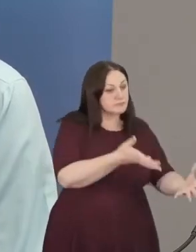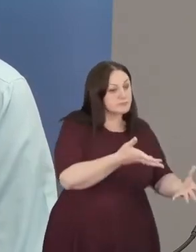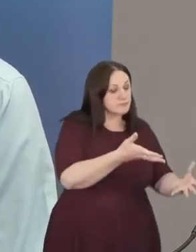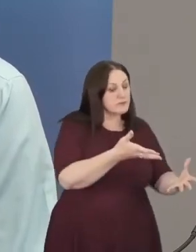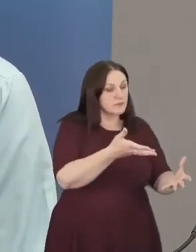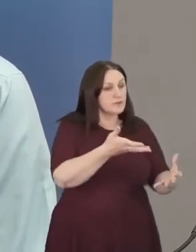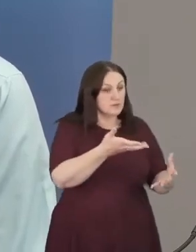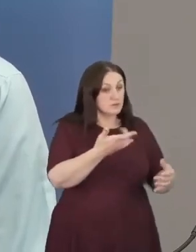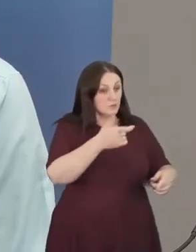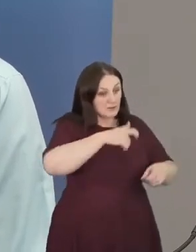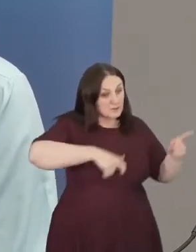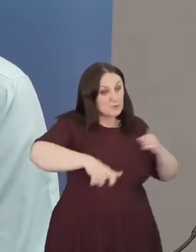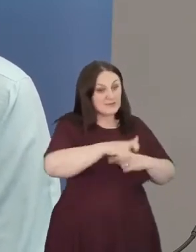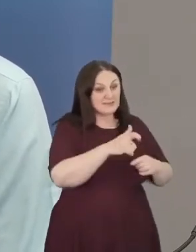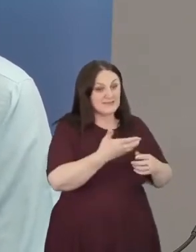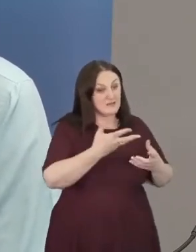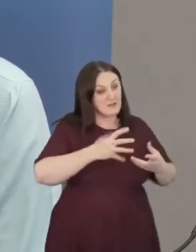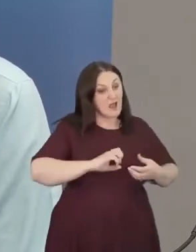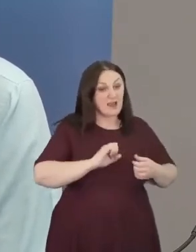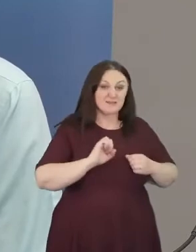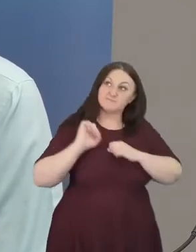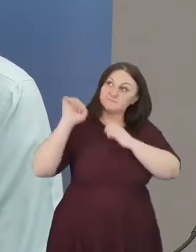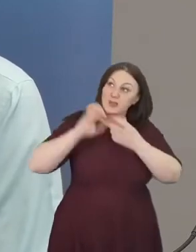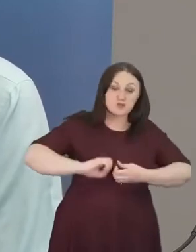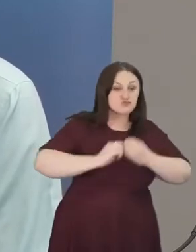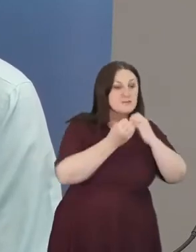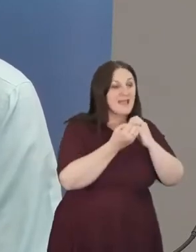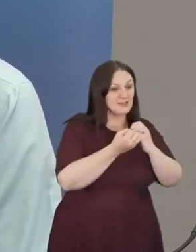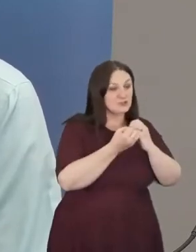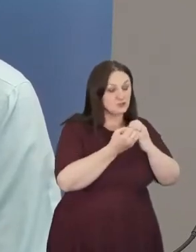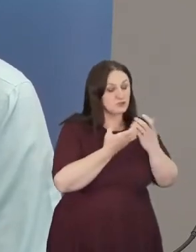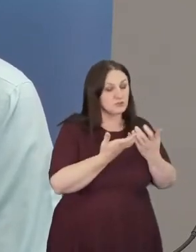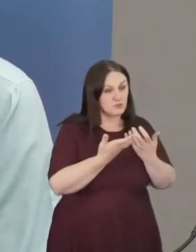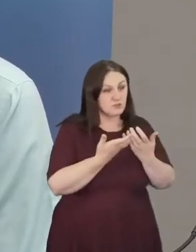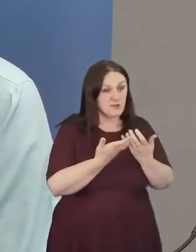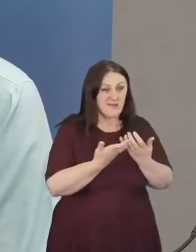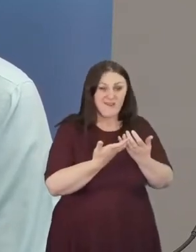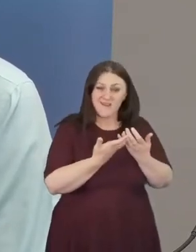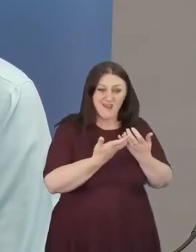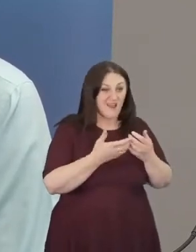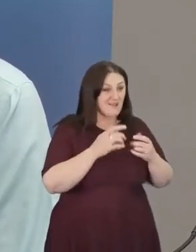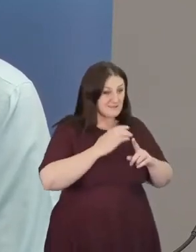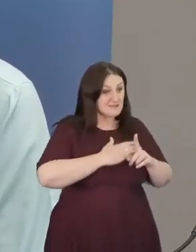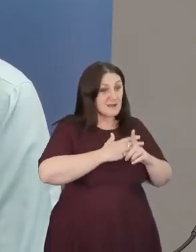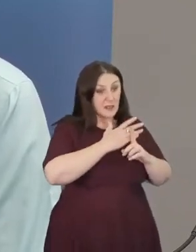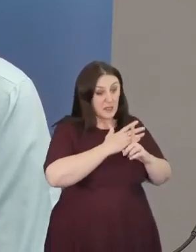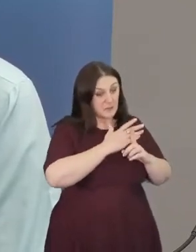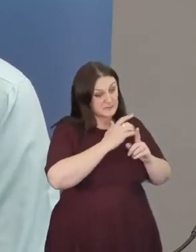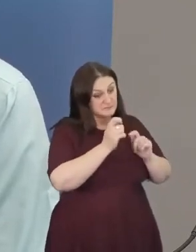which is increasingly entrapped by climate change.